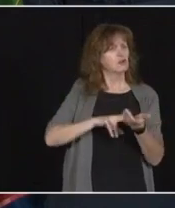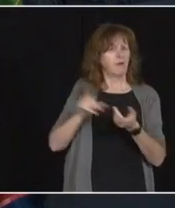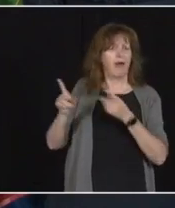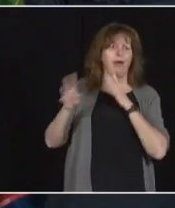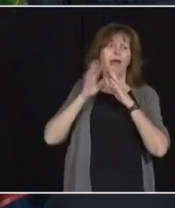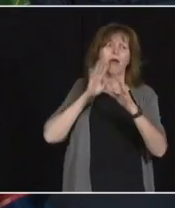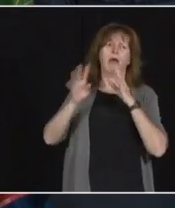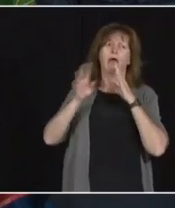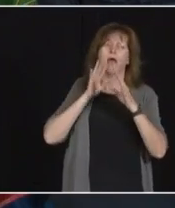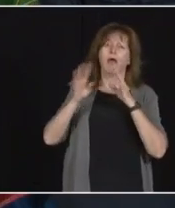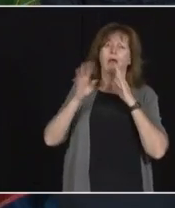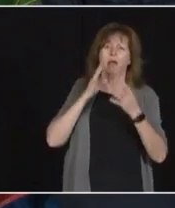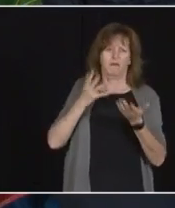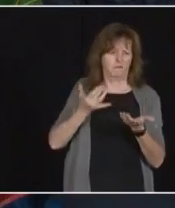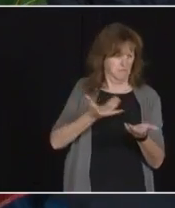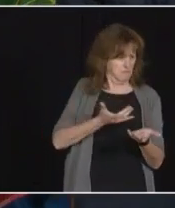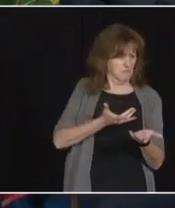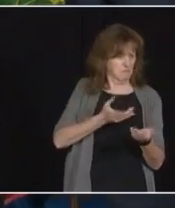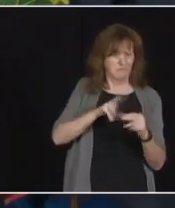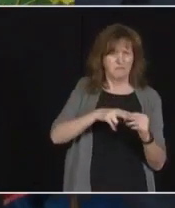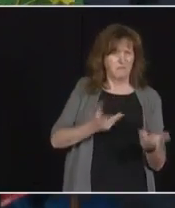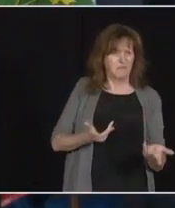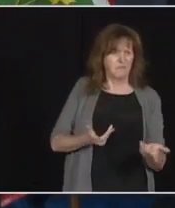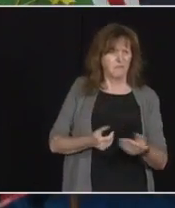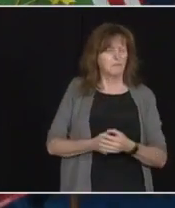I'll pass it over to the minister of health.